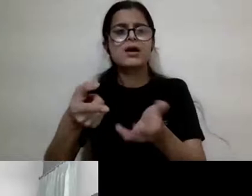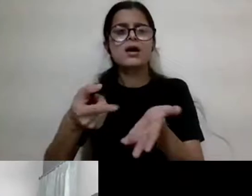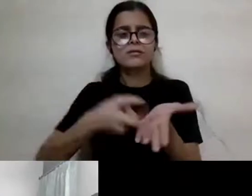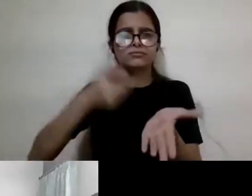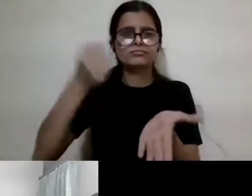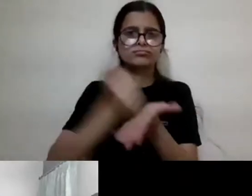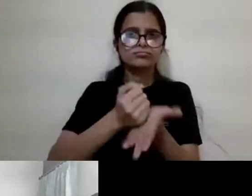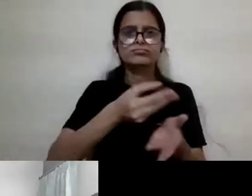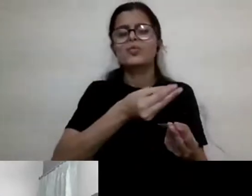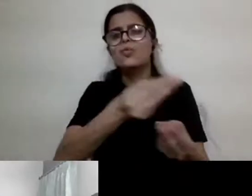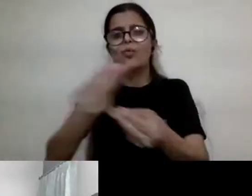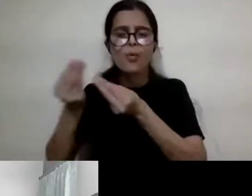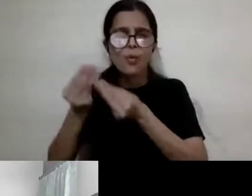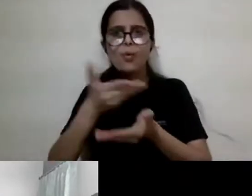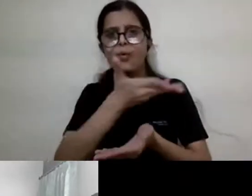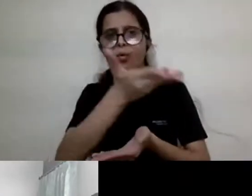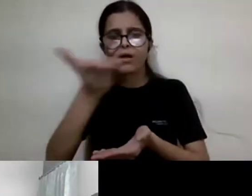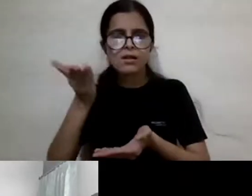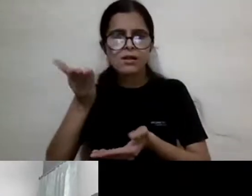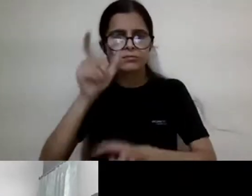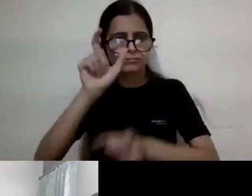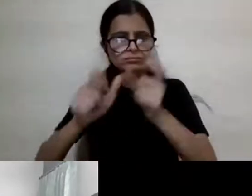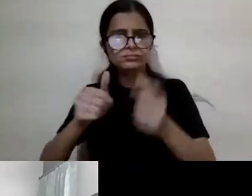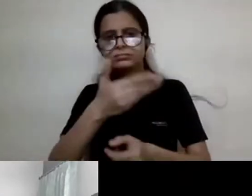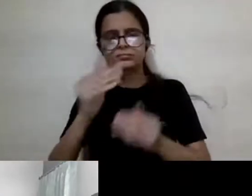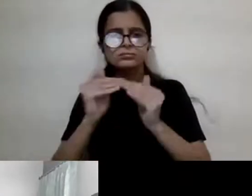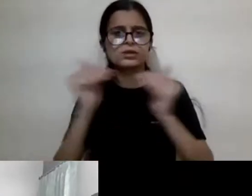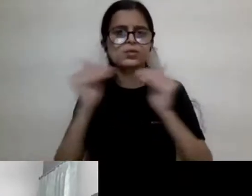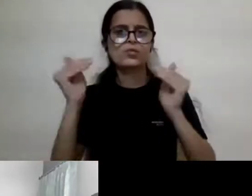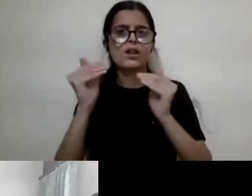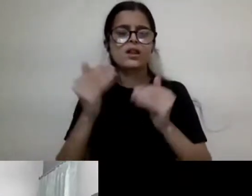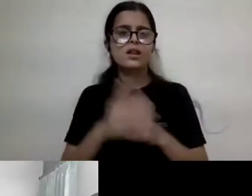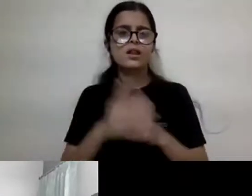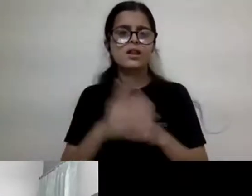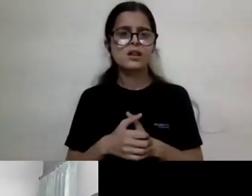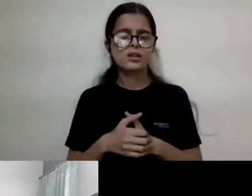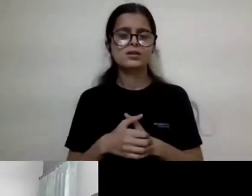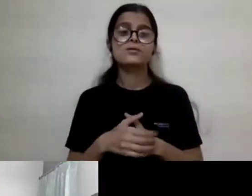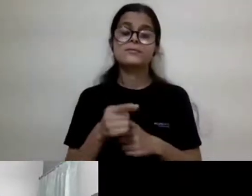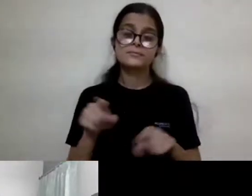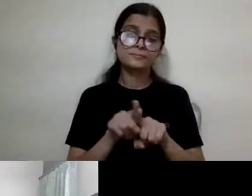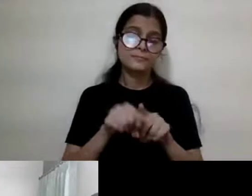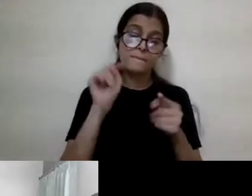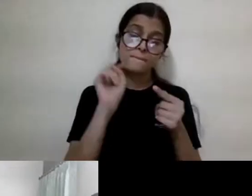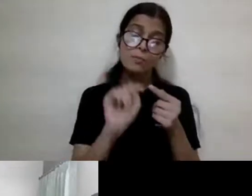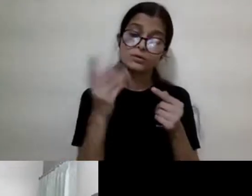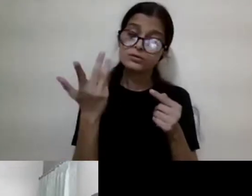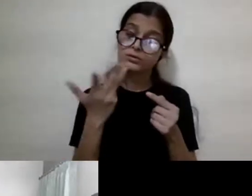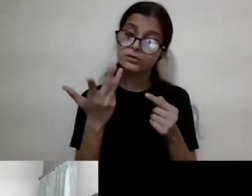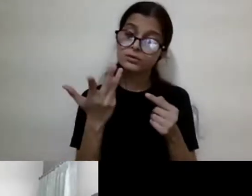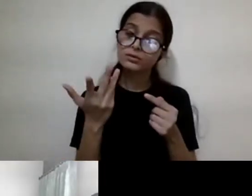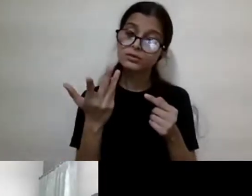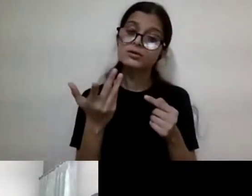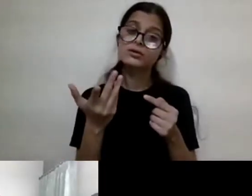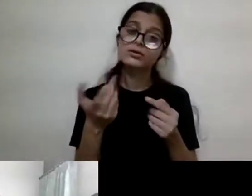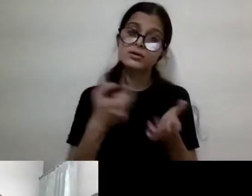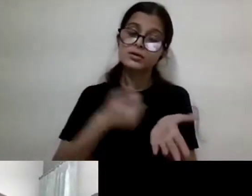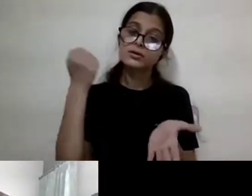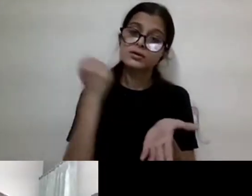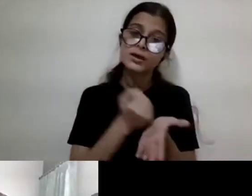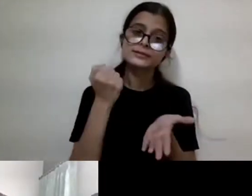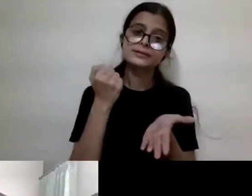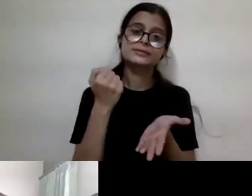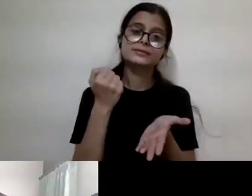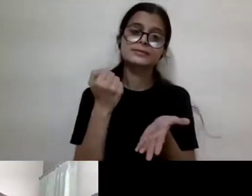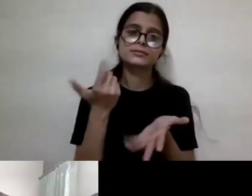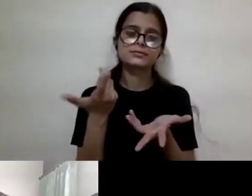just like everybody else. So, I mean, the point is that rights are very